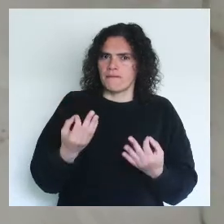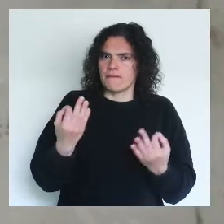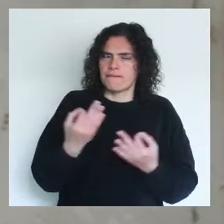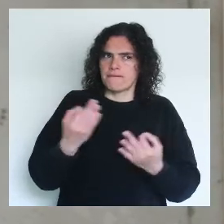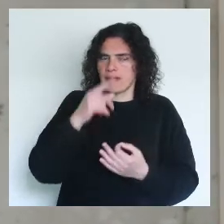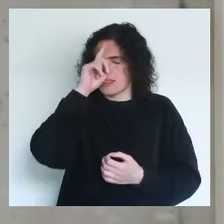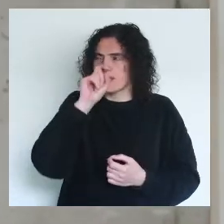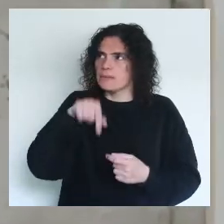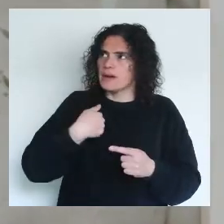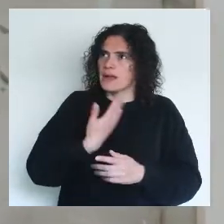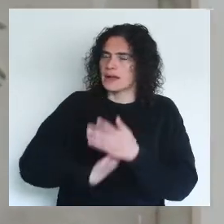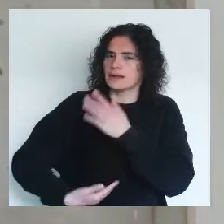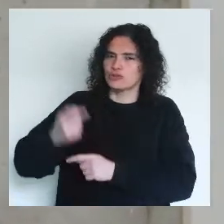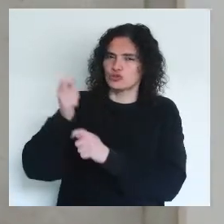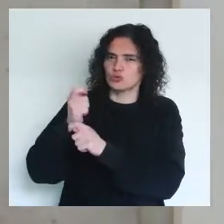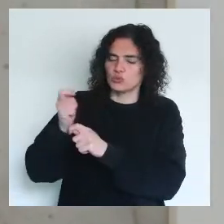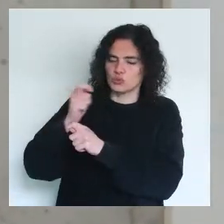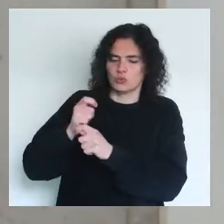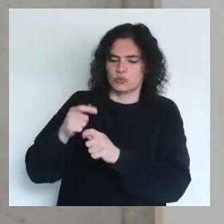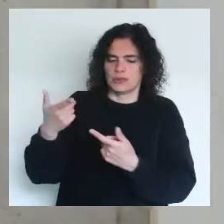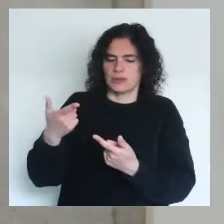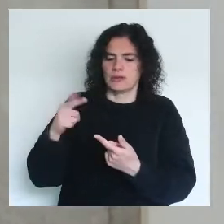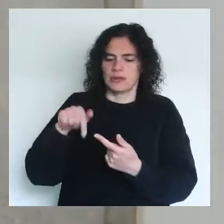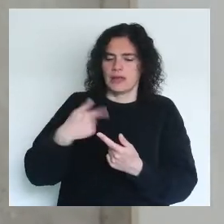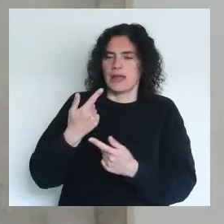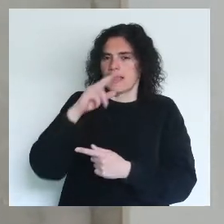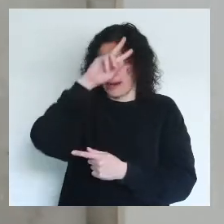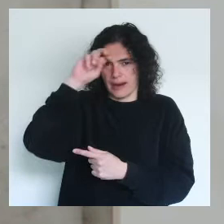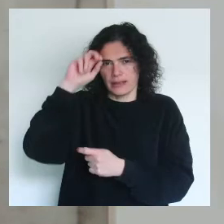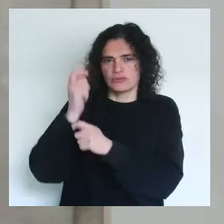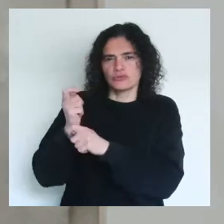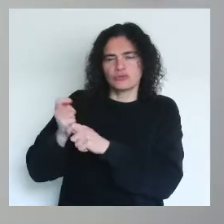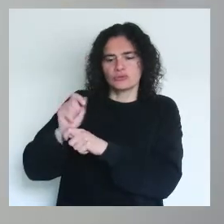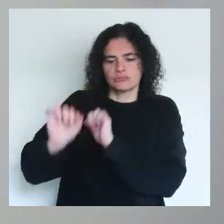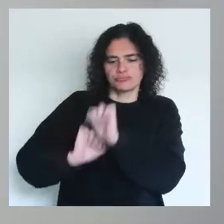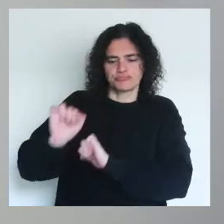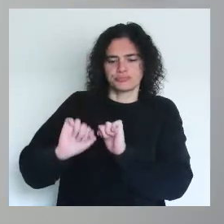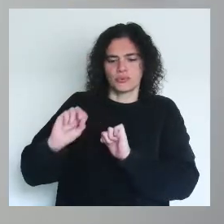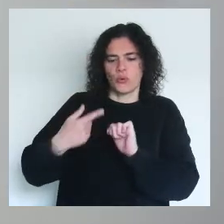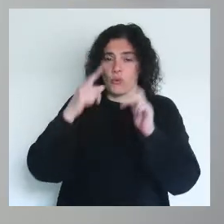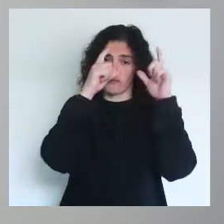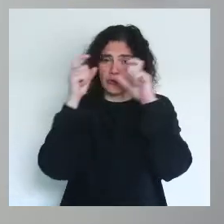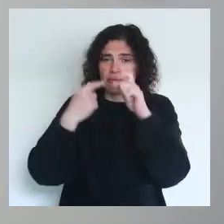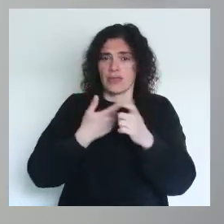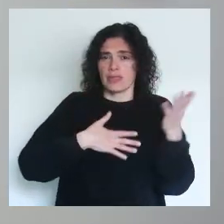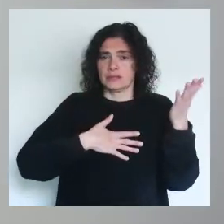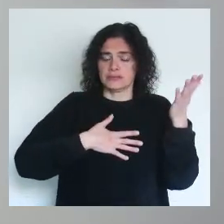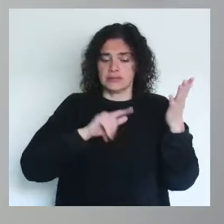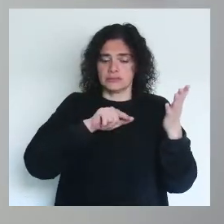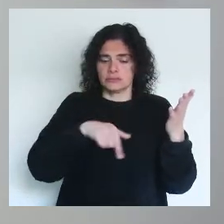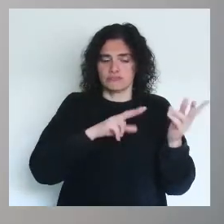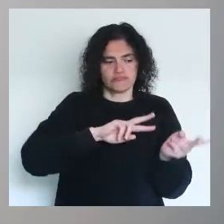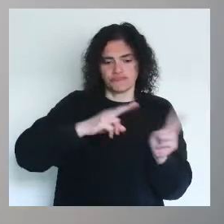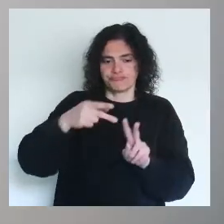much reminds what could be a classical sculpture, a classical Greek sculpture, or the photo of a dancer. So you